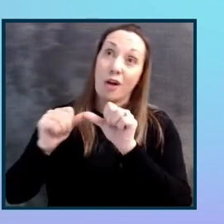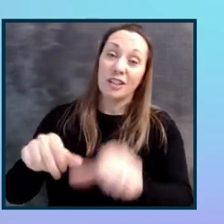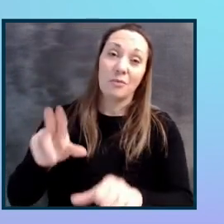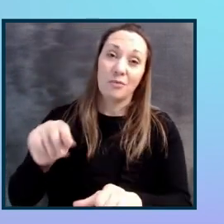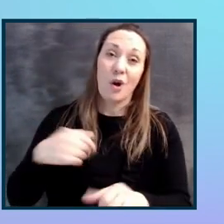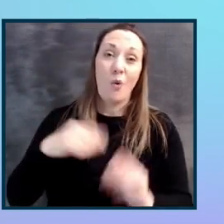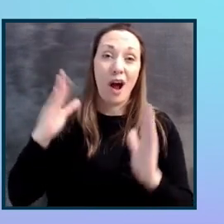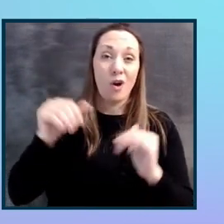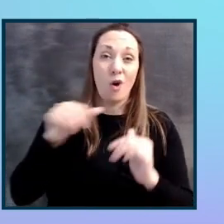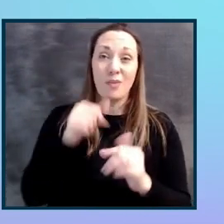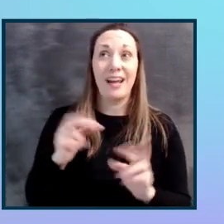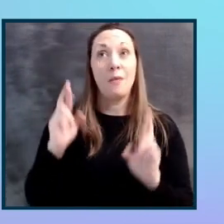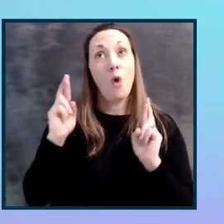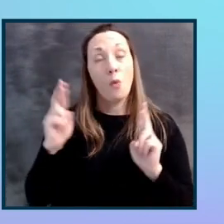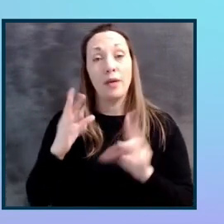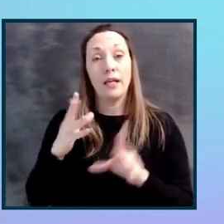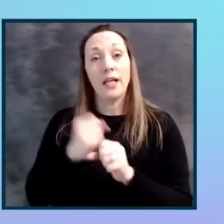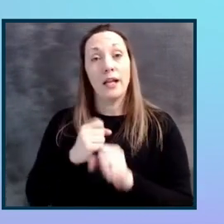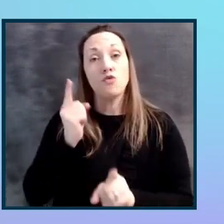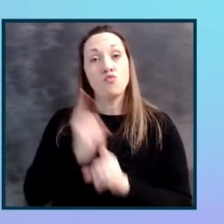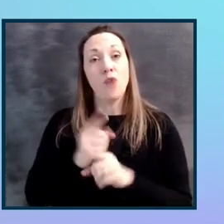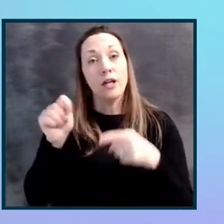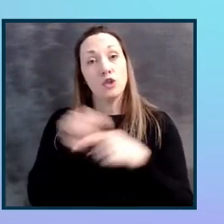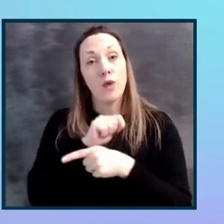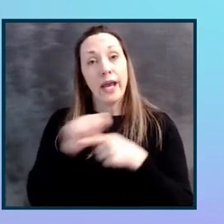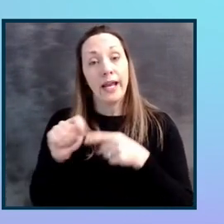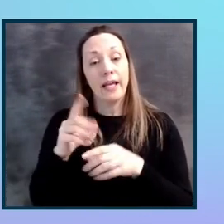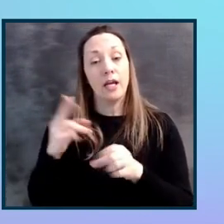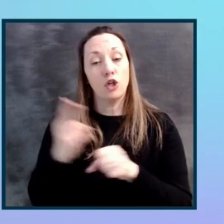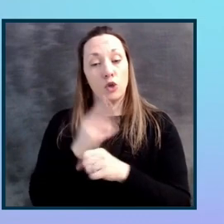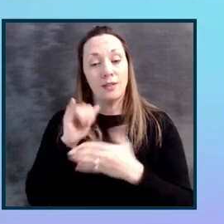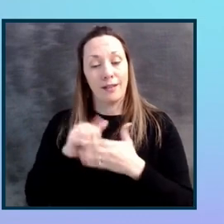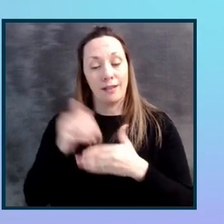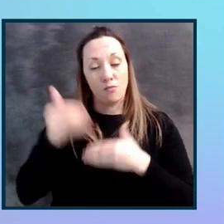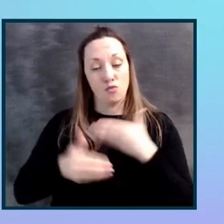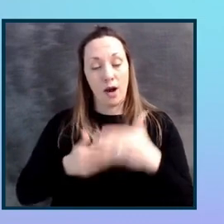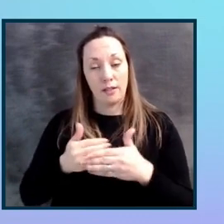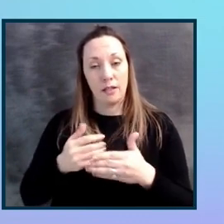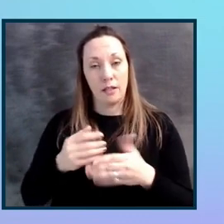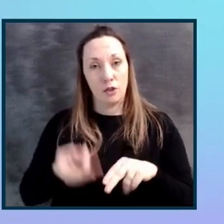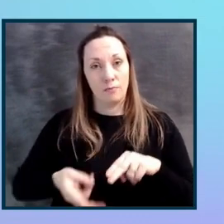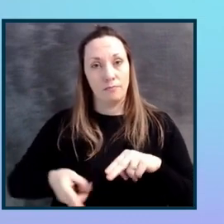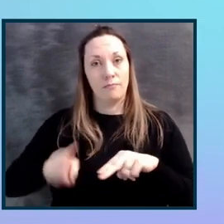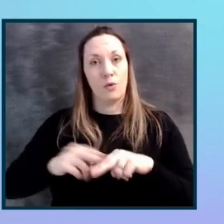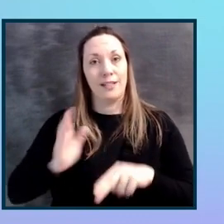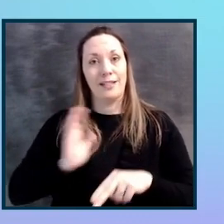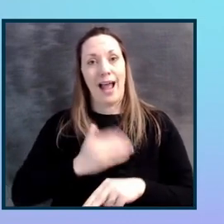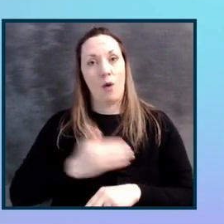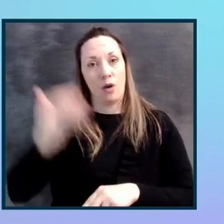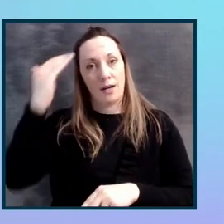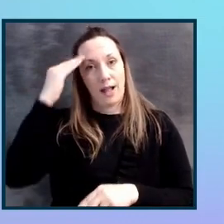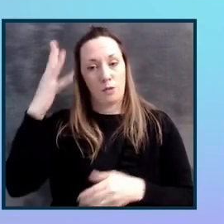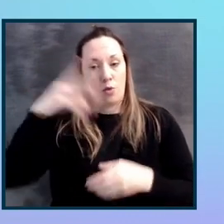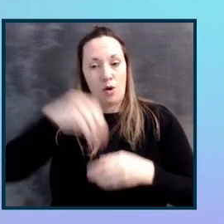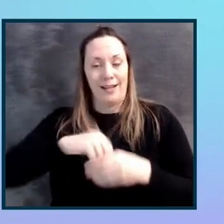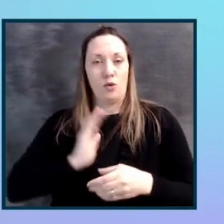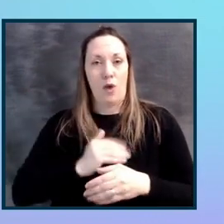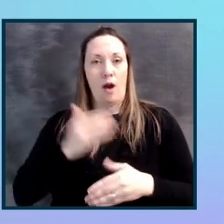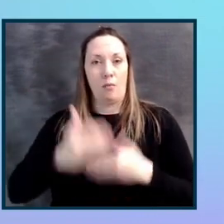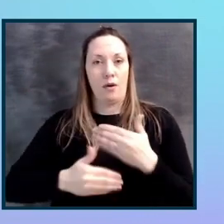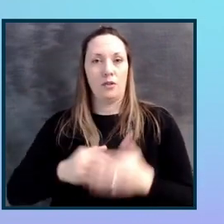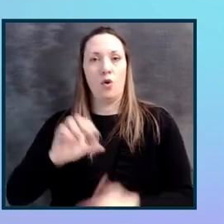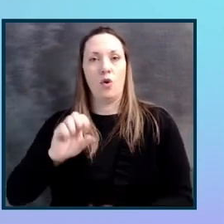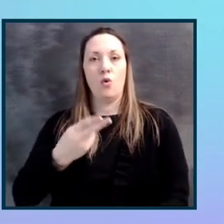right training in and using that process to gain our knowledge and build that into our process. With that shift left,